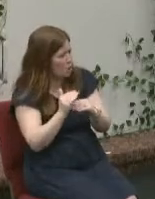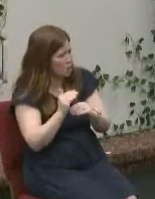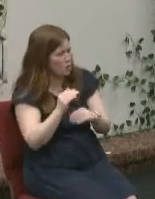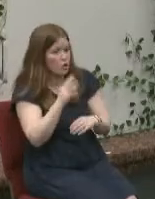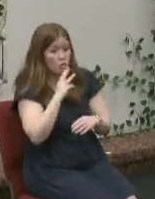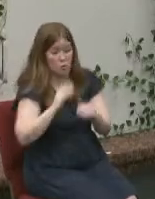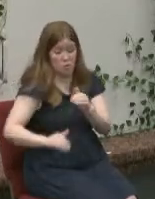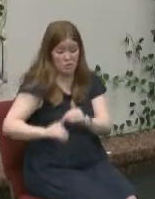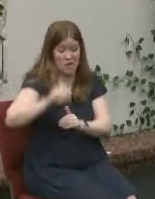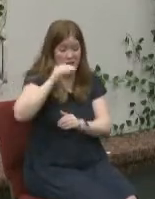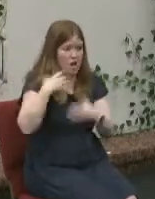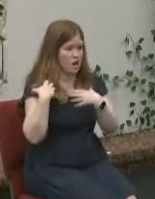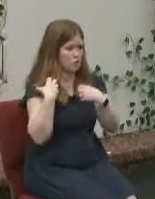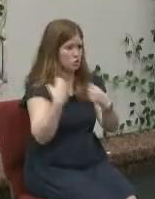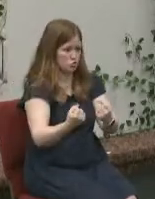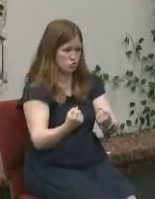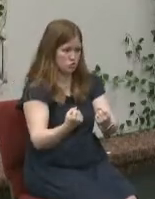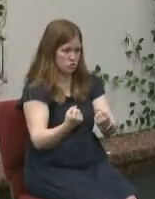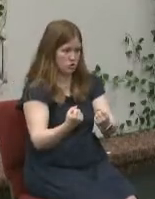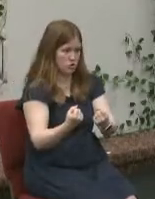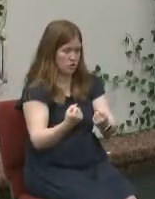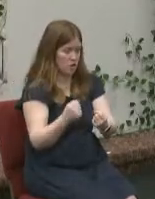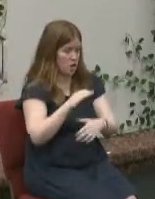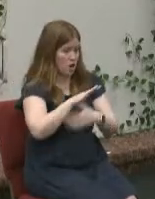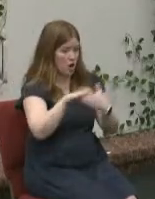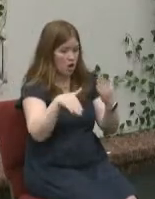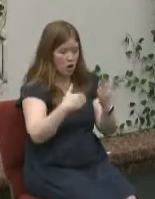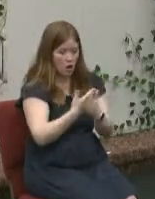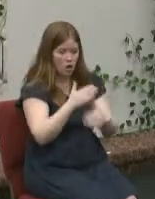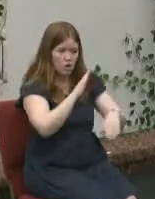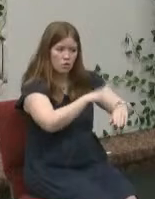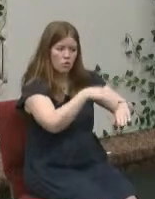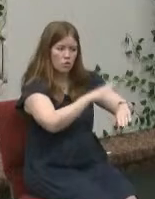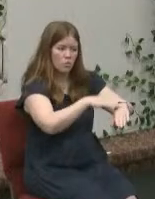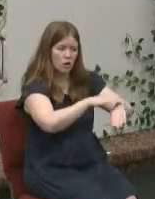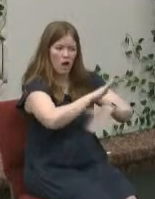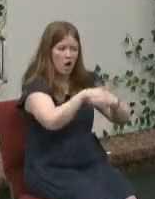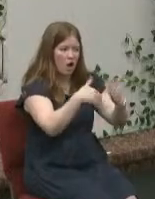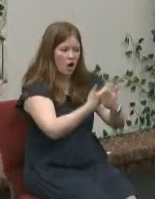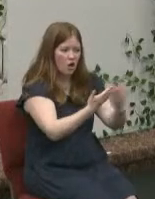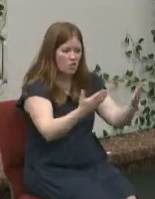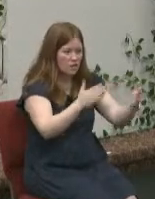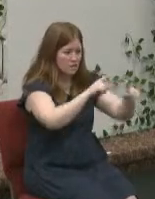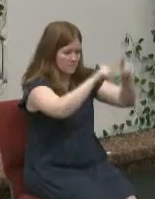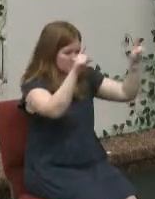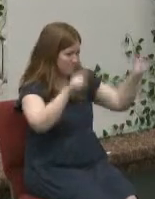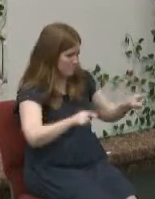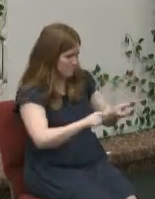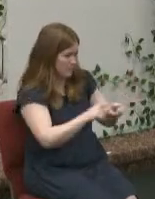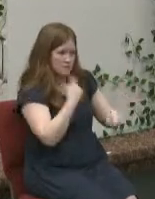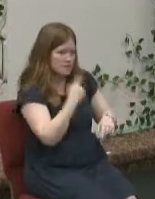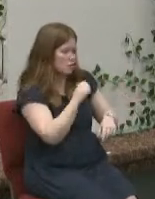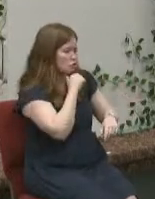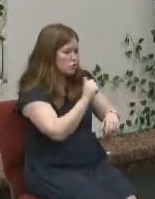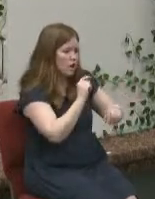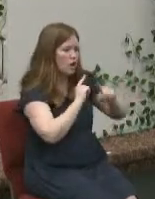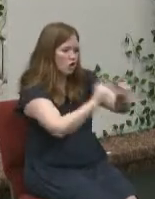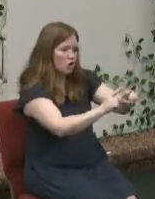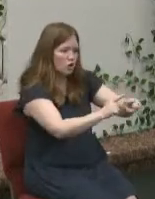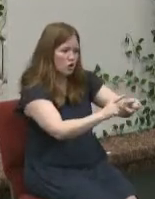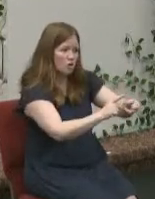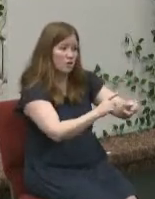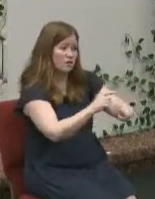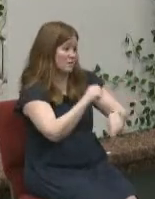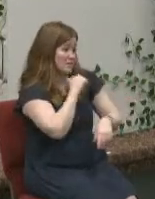was so strong all the warnings and all the things that were placed on the edge of the water they did not